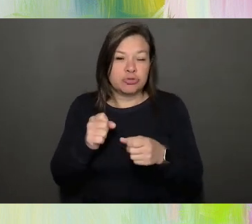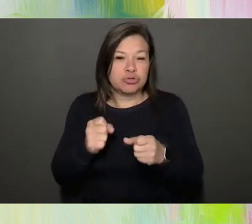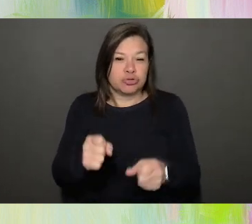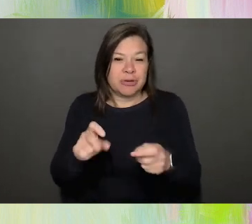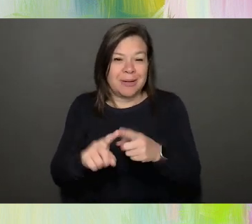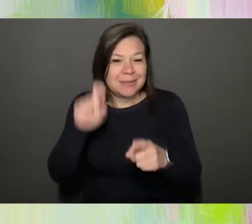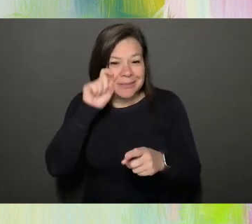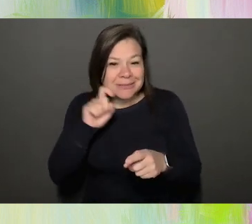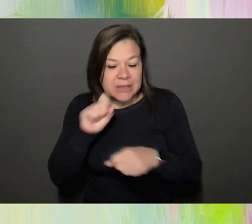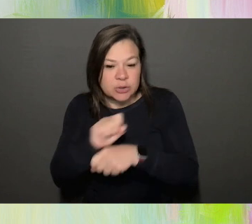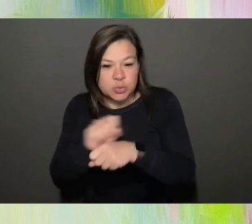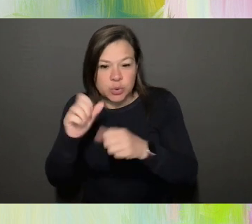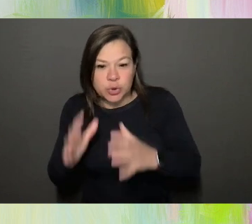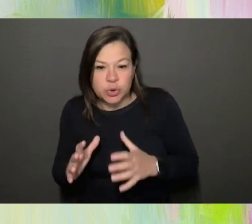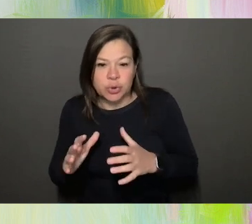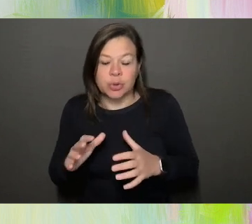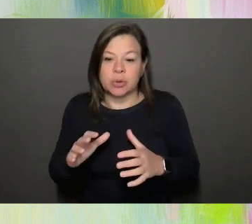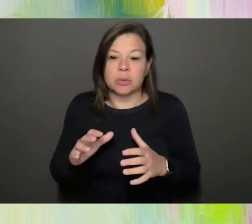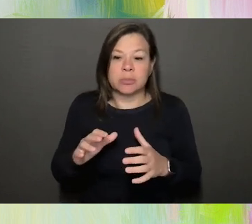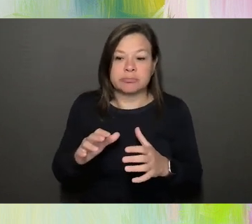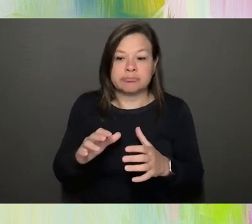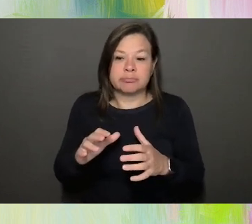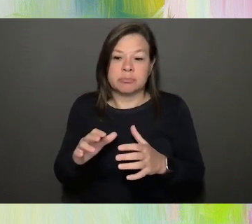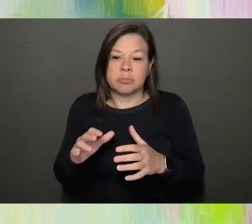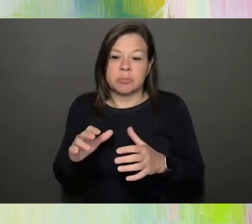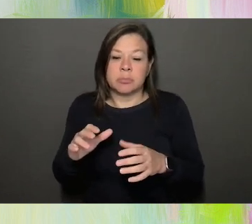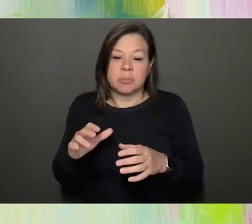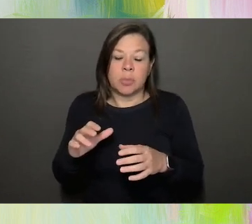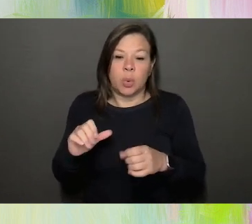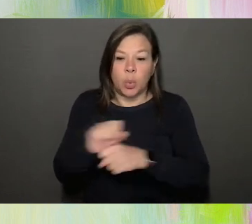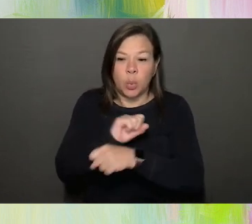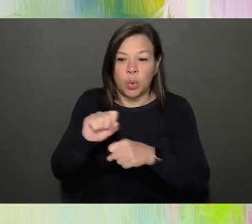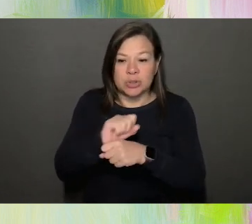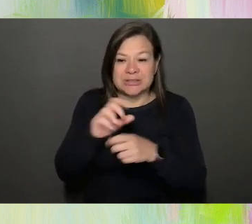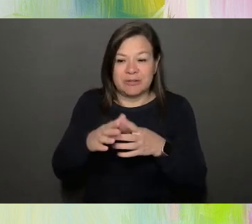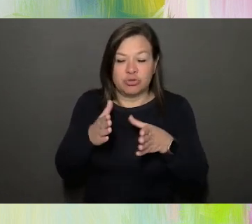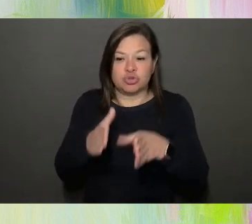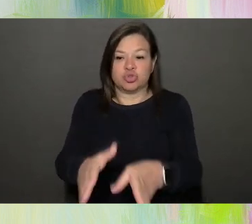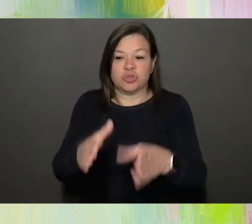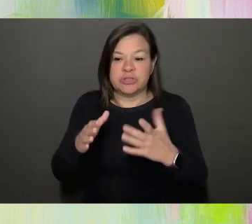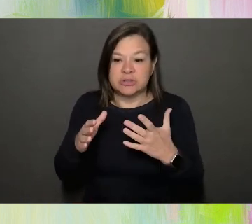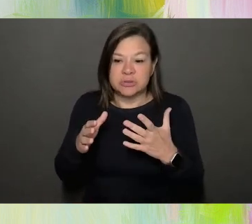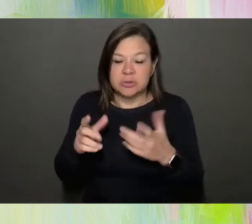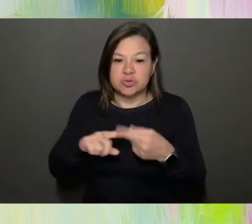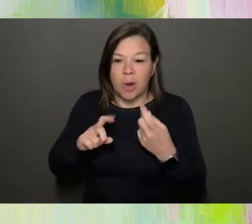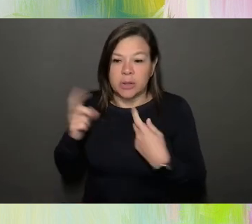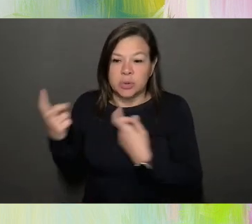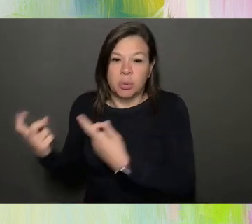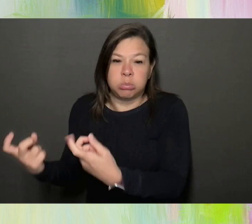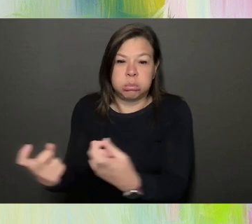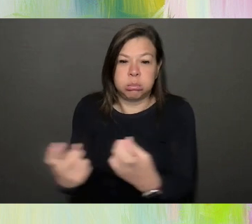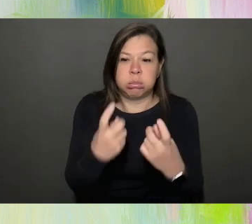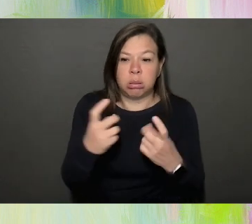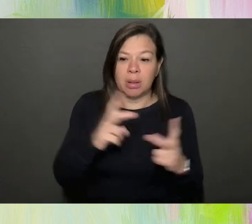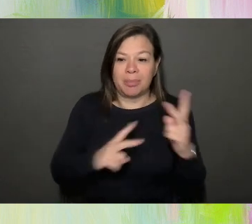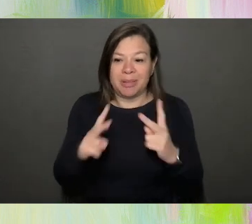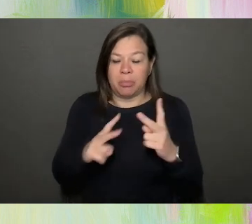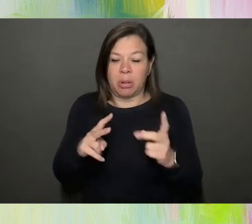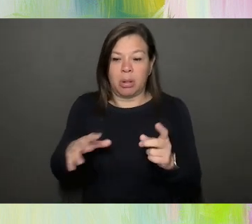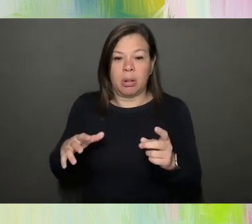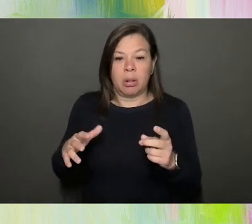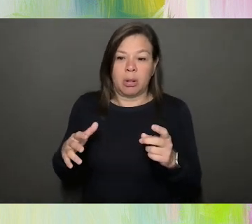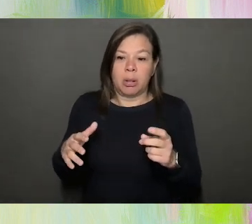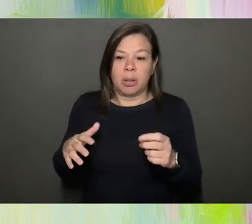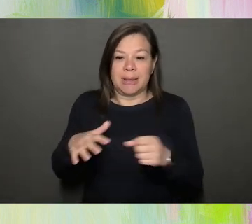worked in essentially in the streets, like a hailing people, uh, in an area of La Romana where, where, you know, where that's